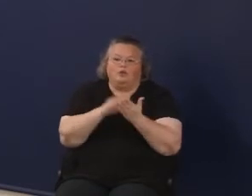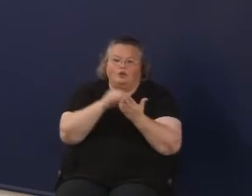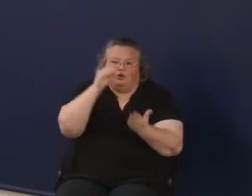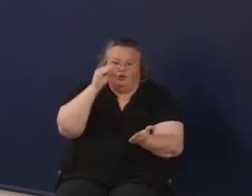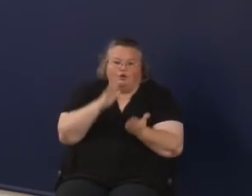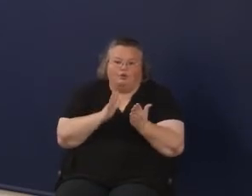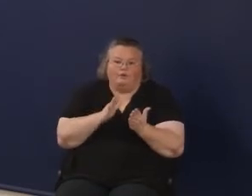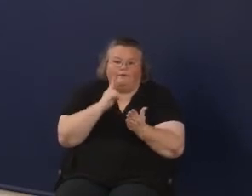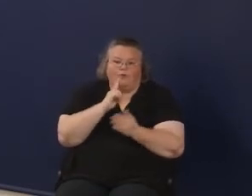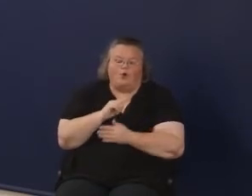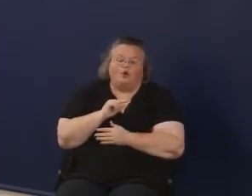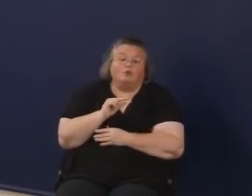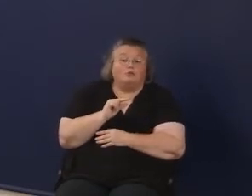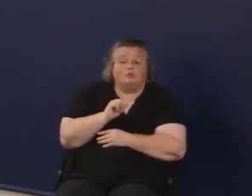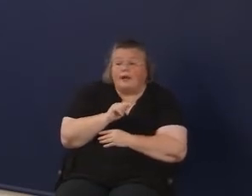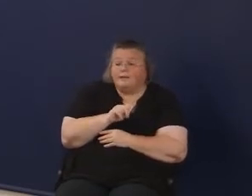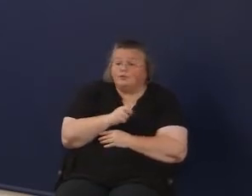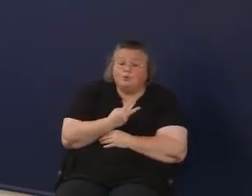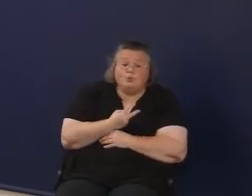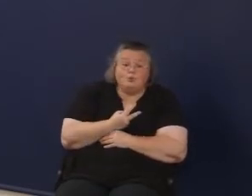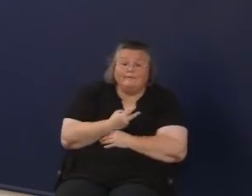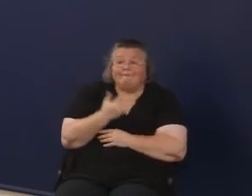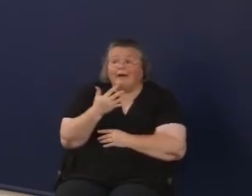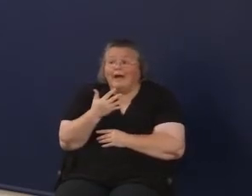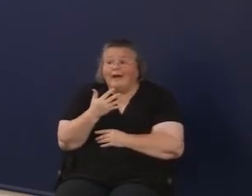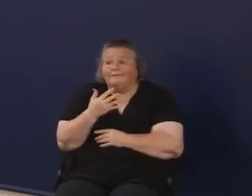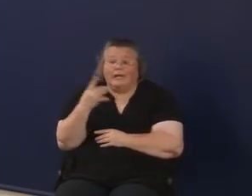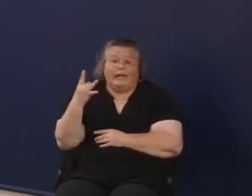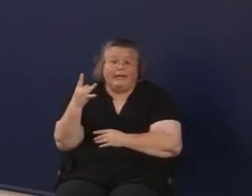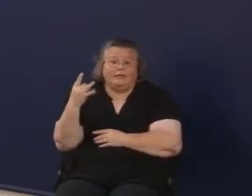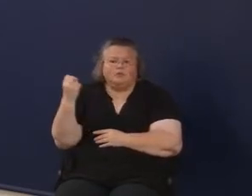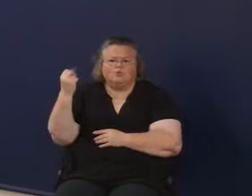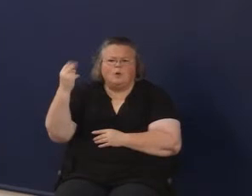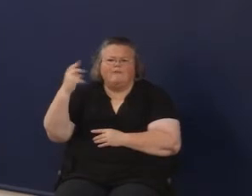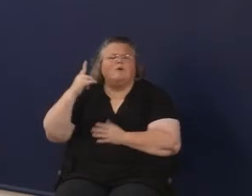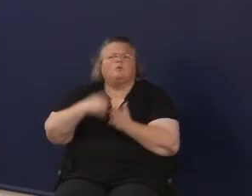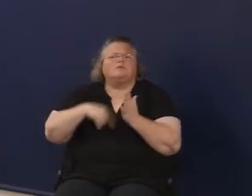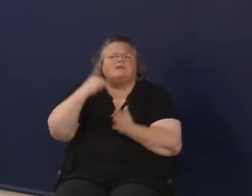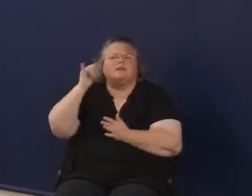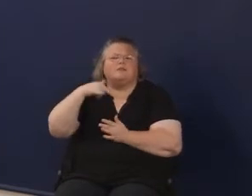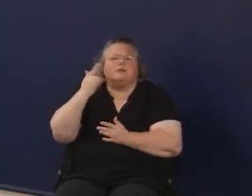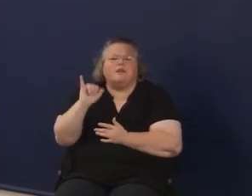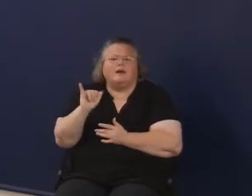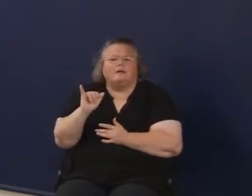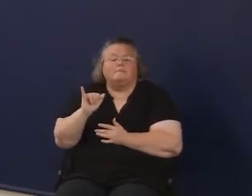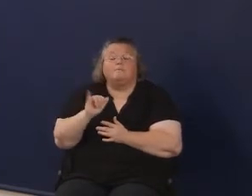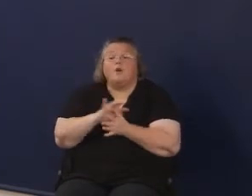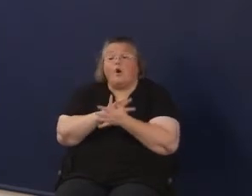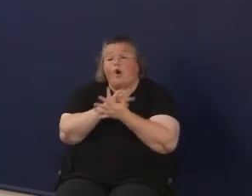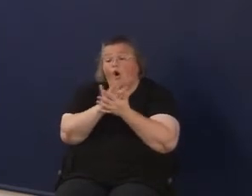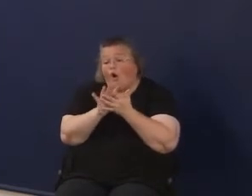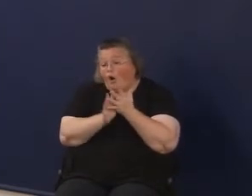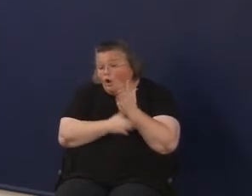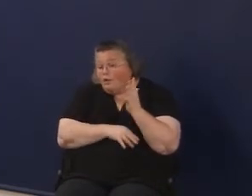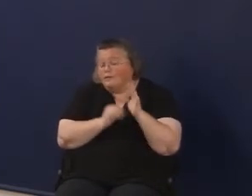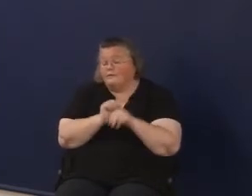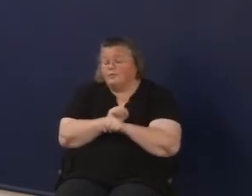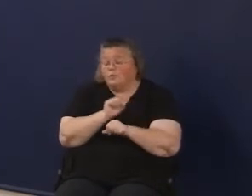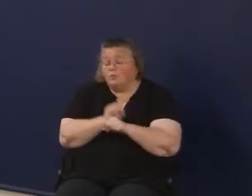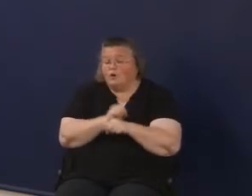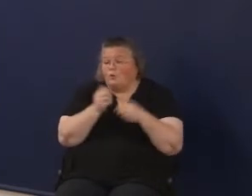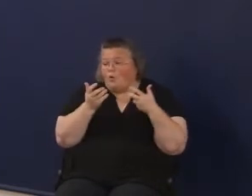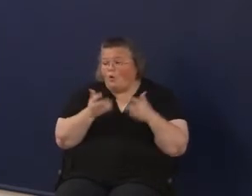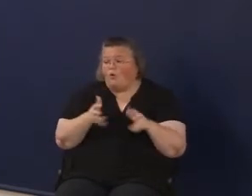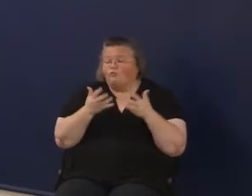at grade 2, grade 5, grade 8, and grade 12? All existing work that we have